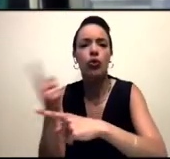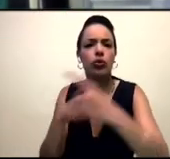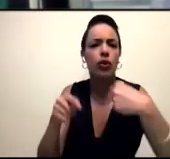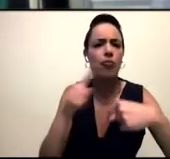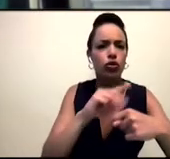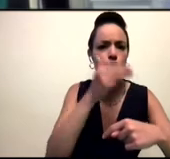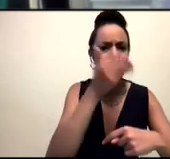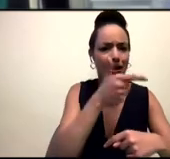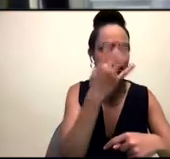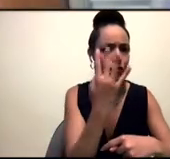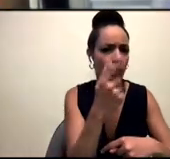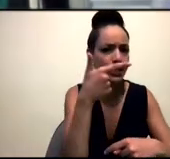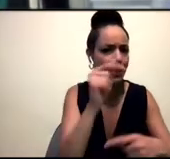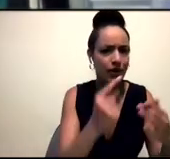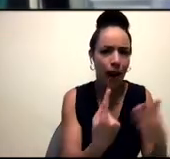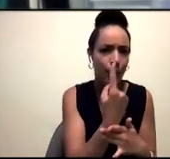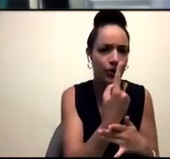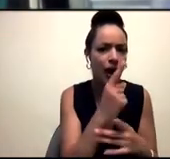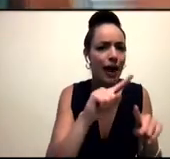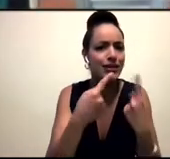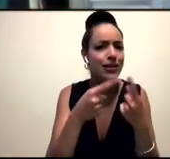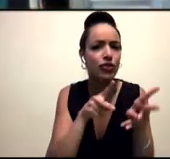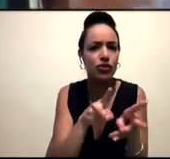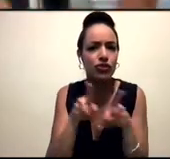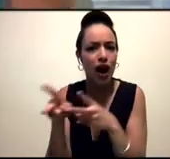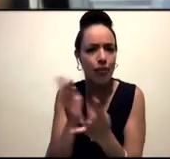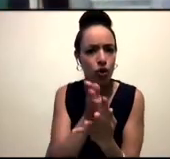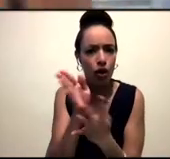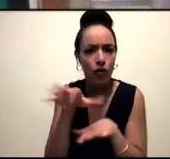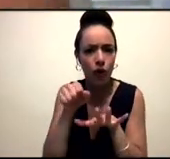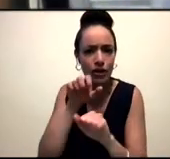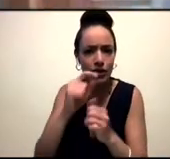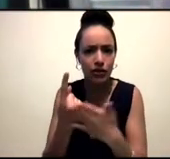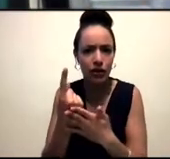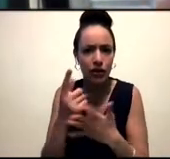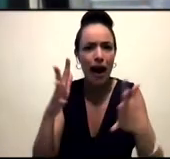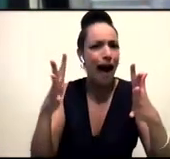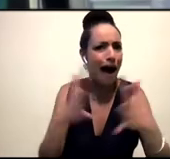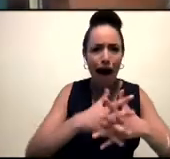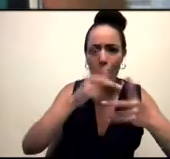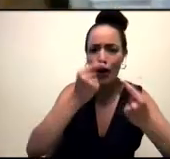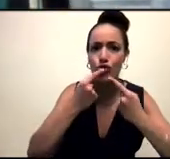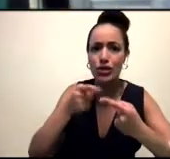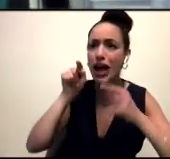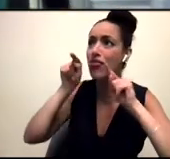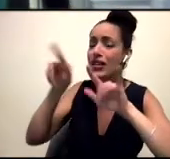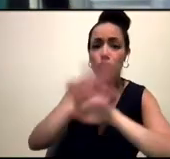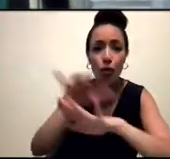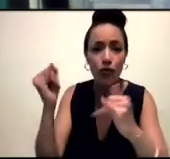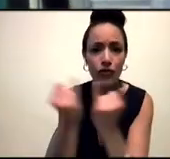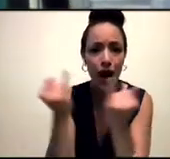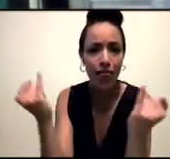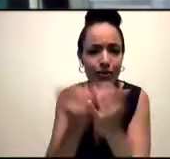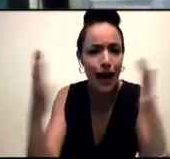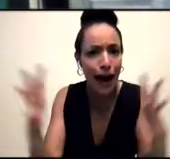colonizations that have happened. And you can say that, how can you possibly say that this is a nonviolent movement? When you have this thing